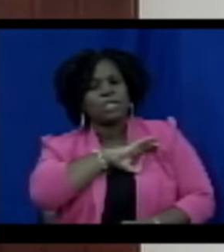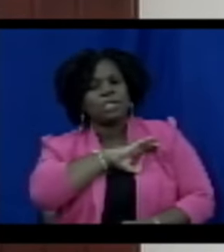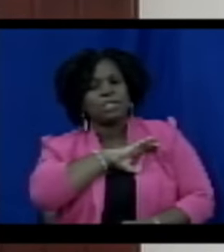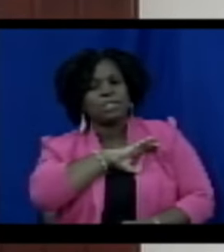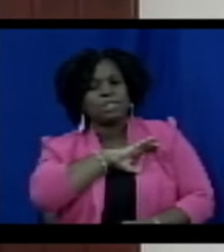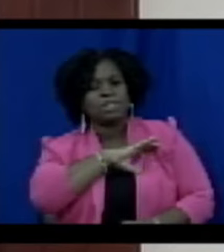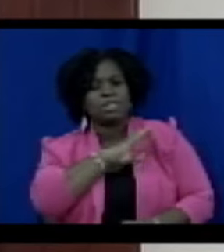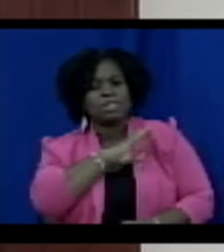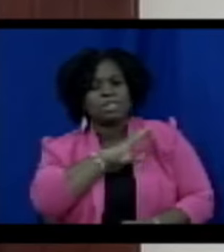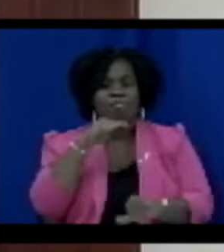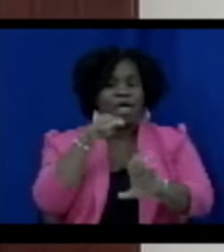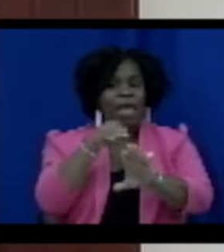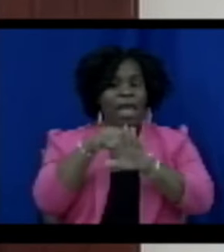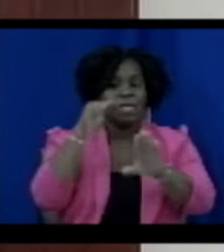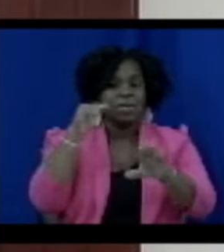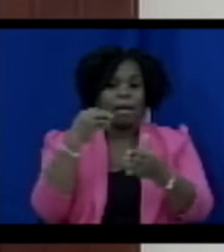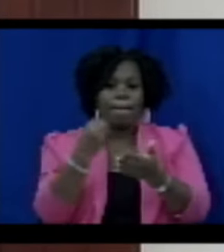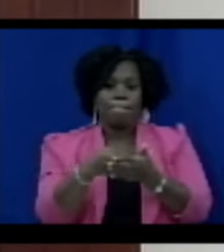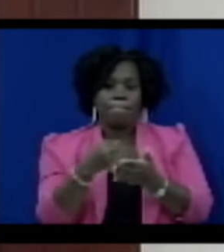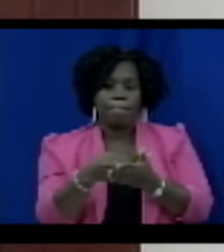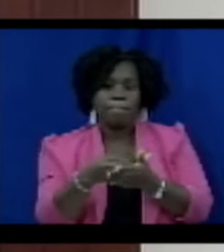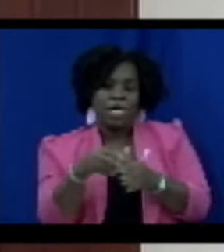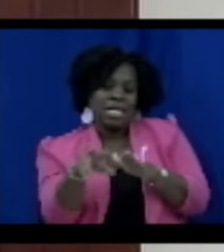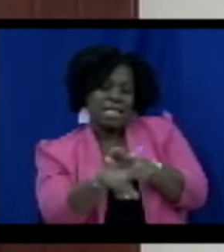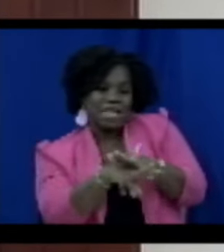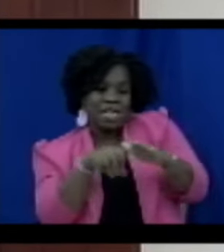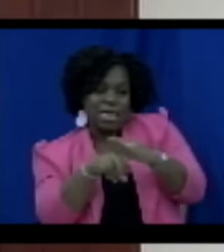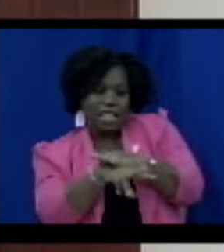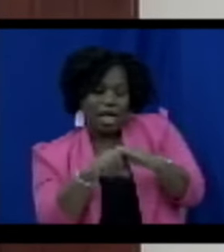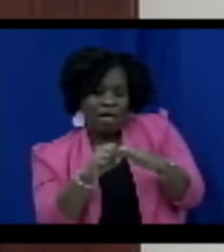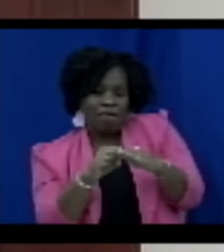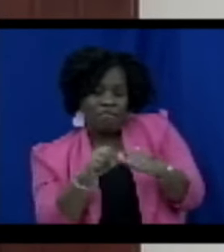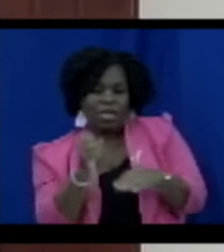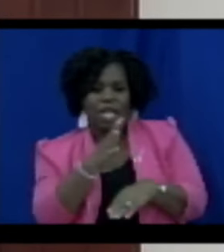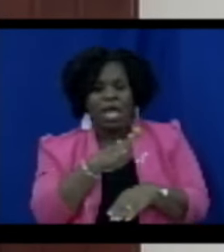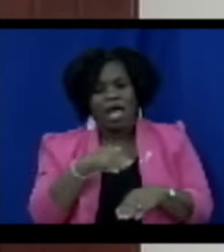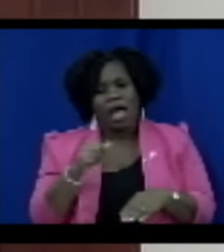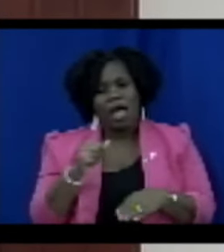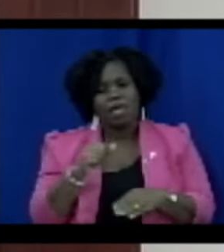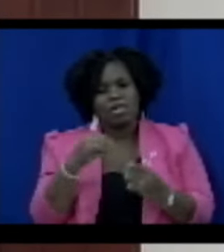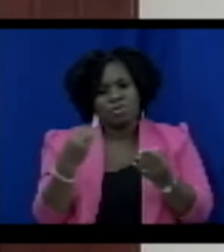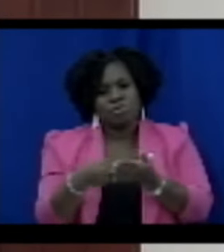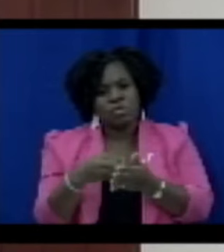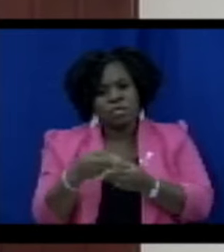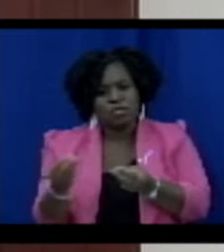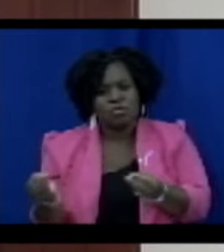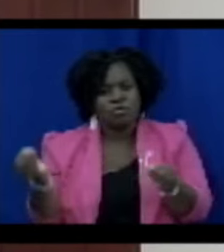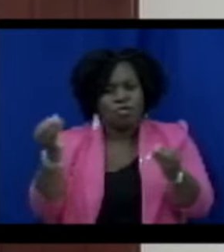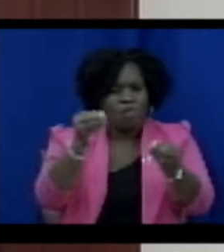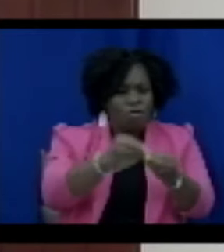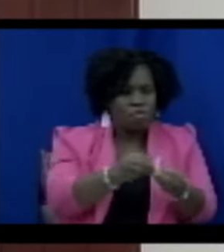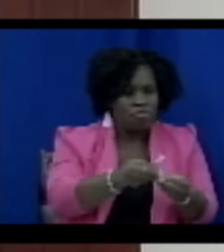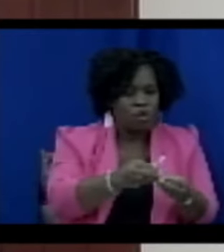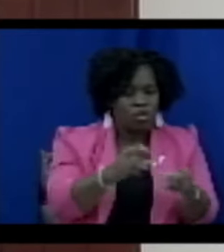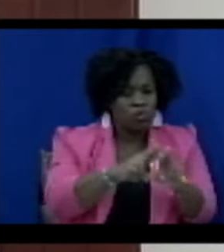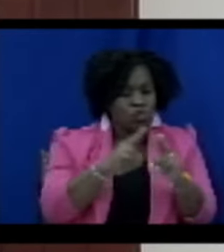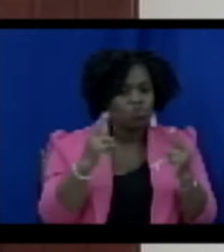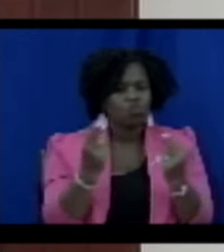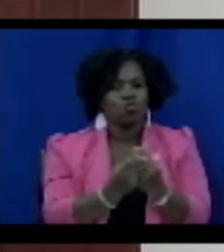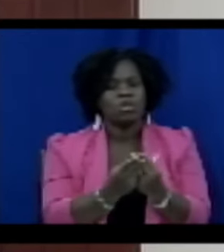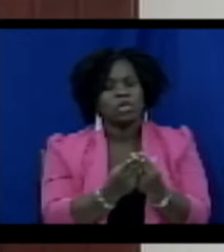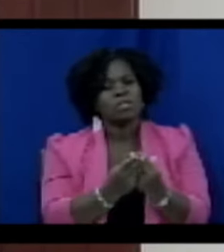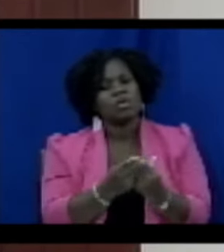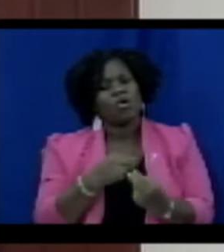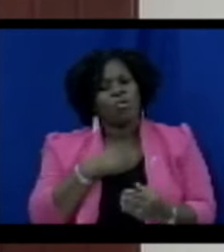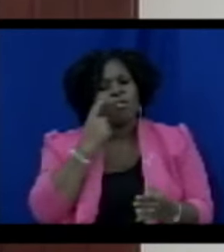the Anti-Money Laundering National Committee, NAMLAC, and the Asset Recovery Unit of the Regional Security Services, RSS, we recognize